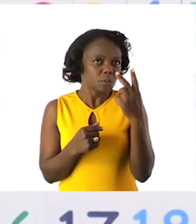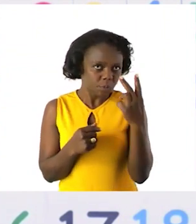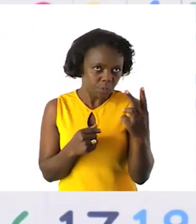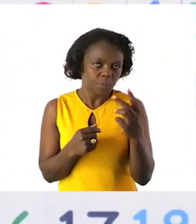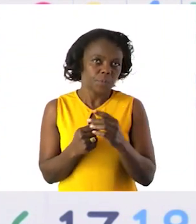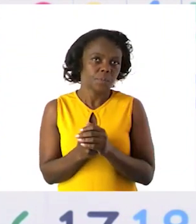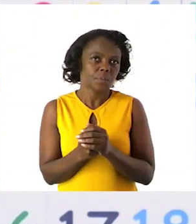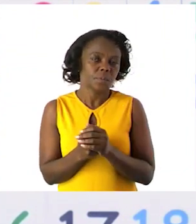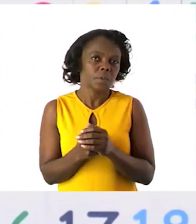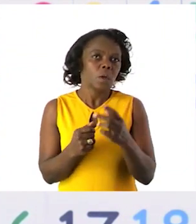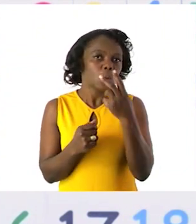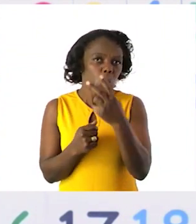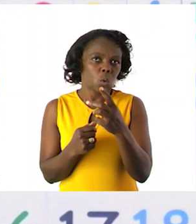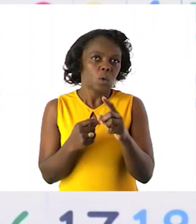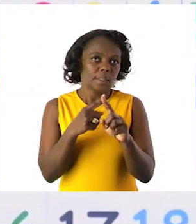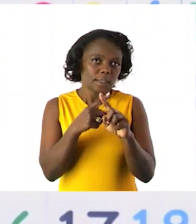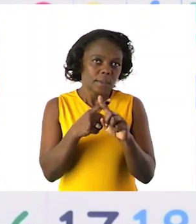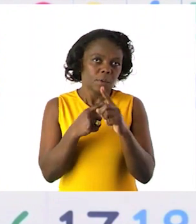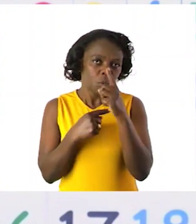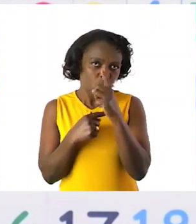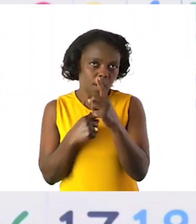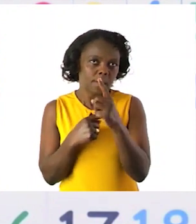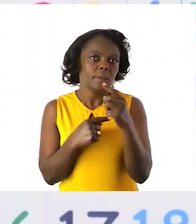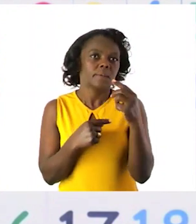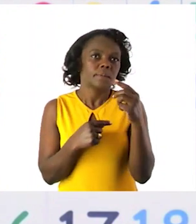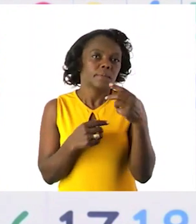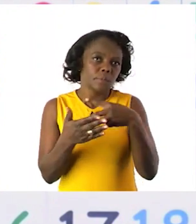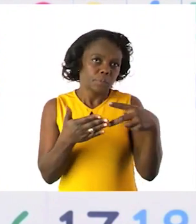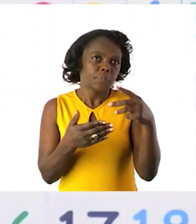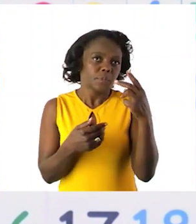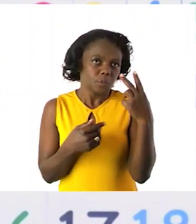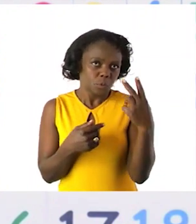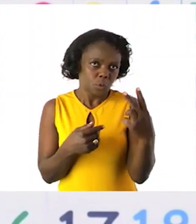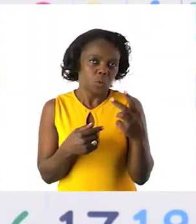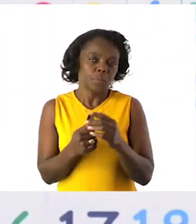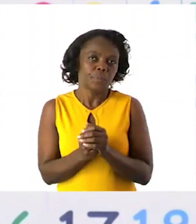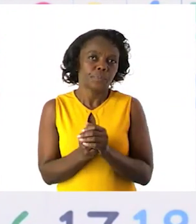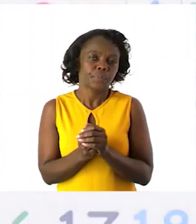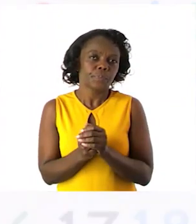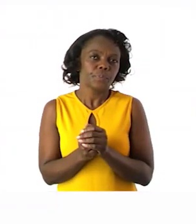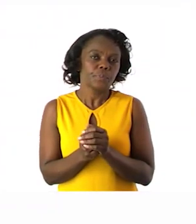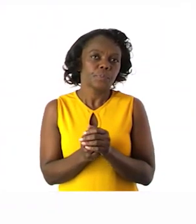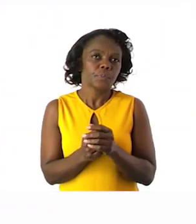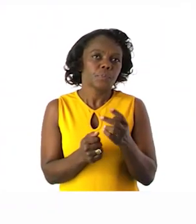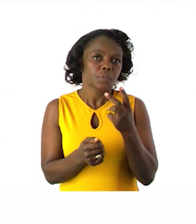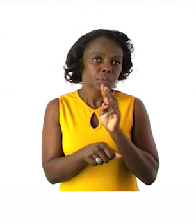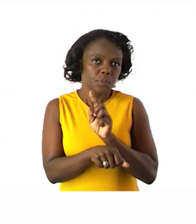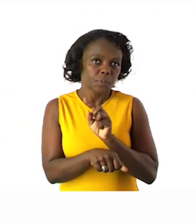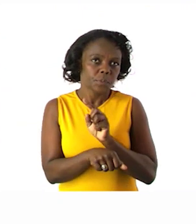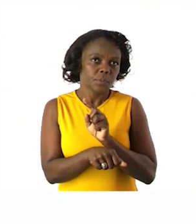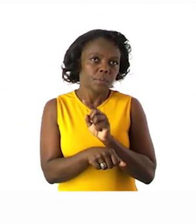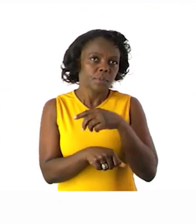So 2 times 1. Now we know the answer is 2. Let me give you the second example. If we say